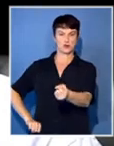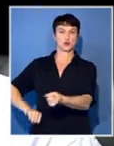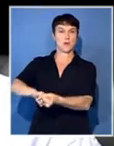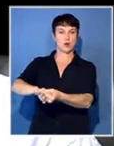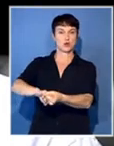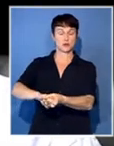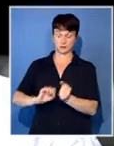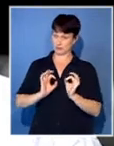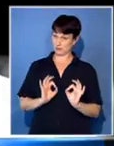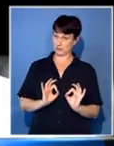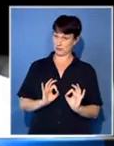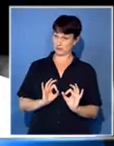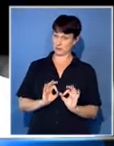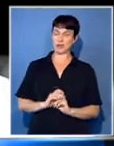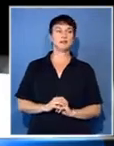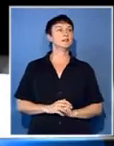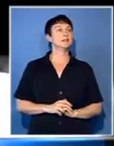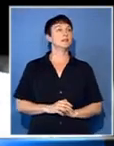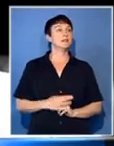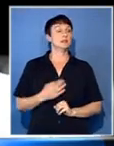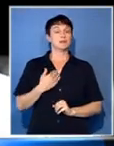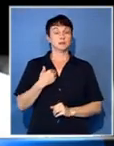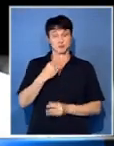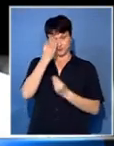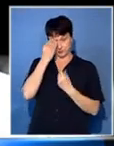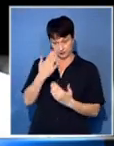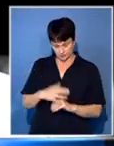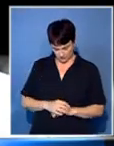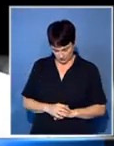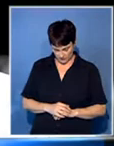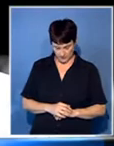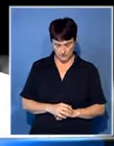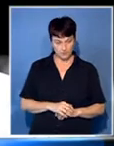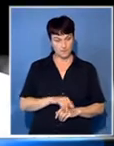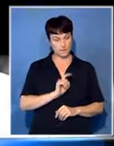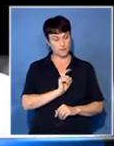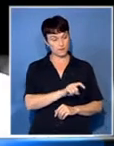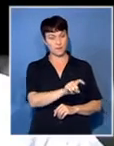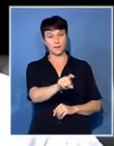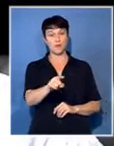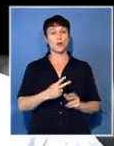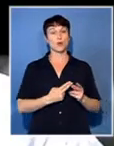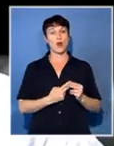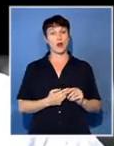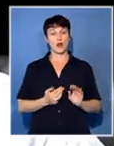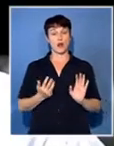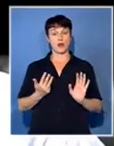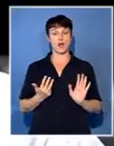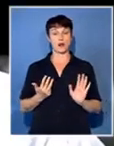say to you out of the nine unions that were sitting today there